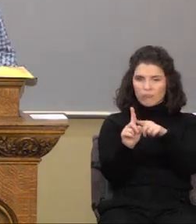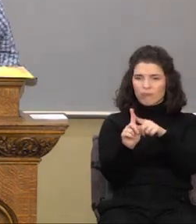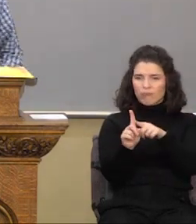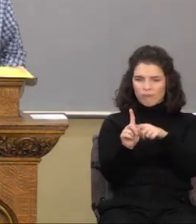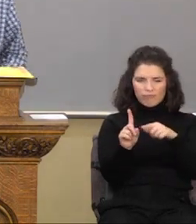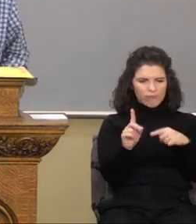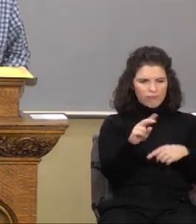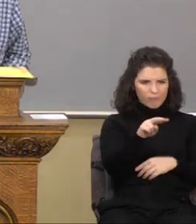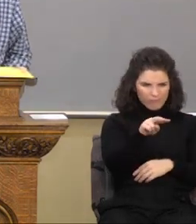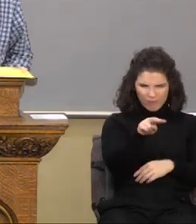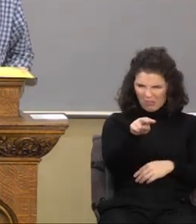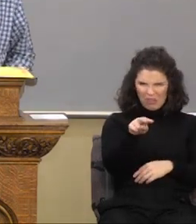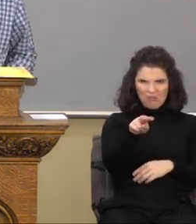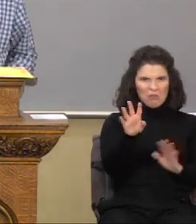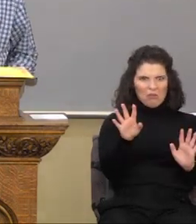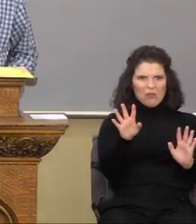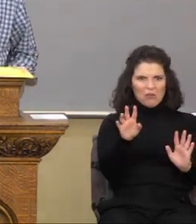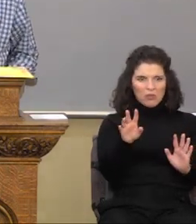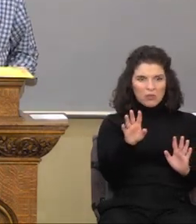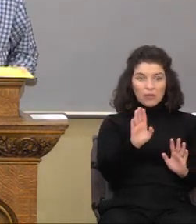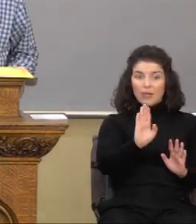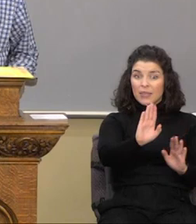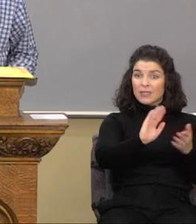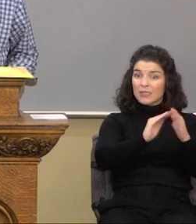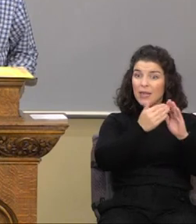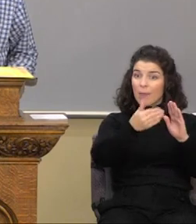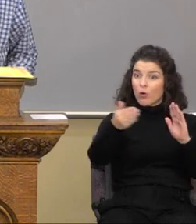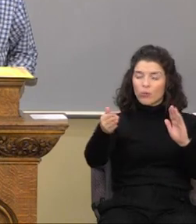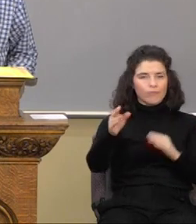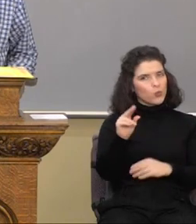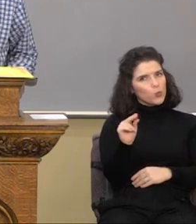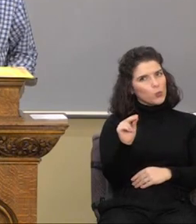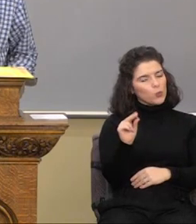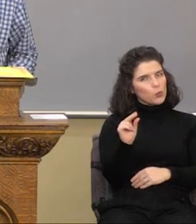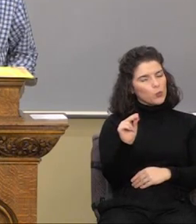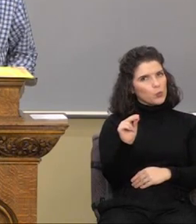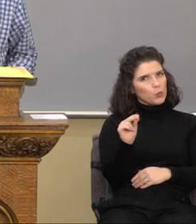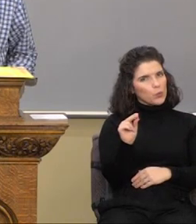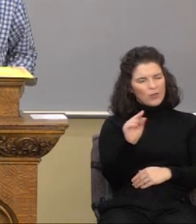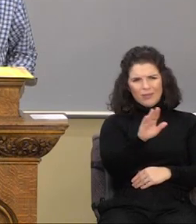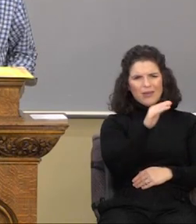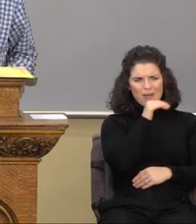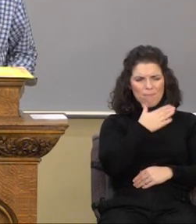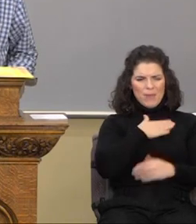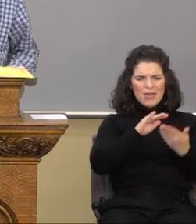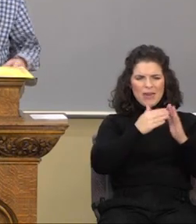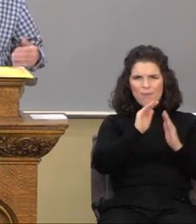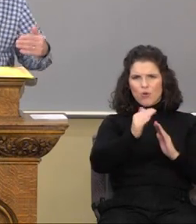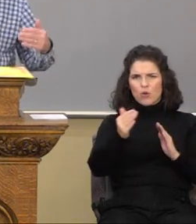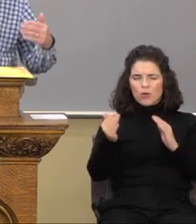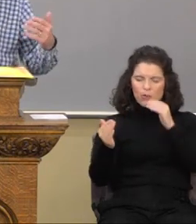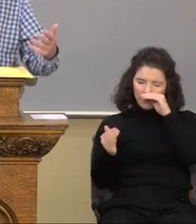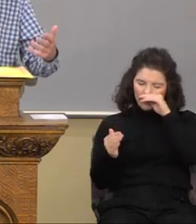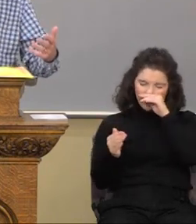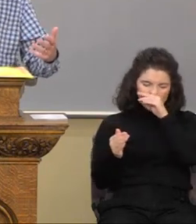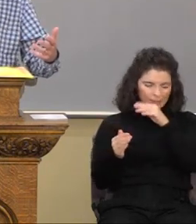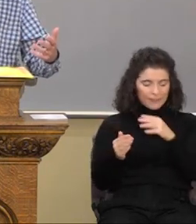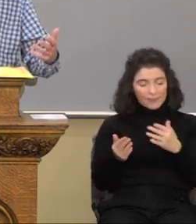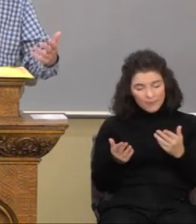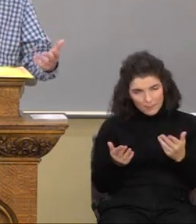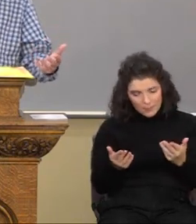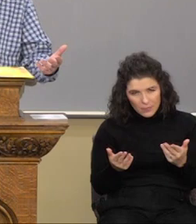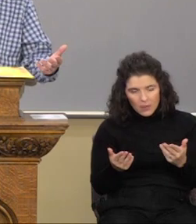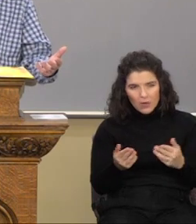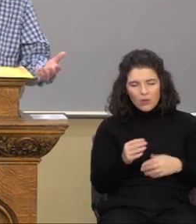in the ditch as his neighbor? No, he's not my neighbor. So, the audacity,